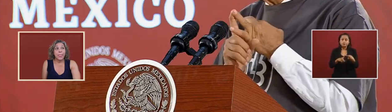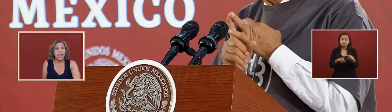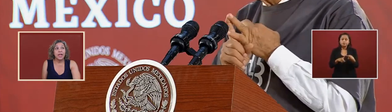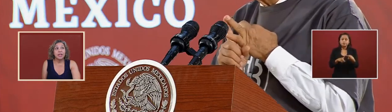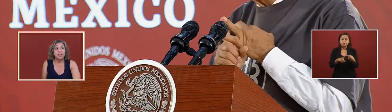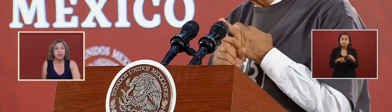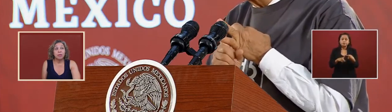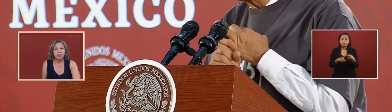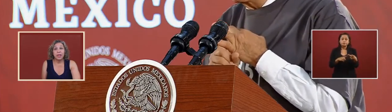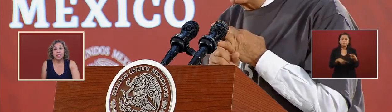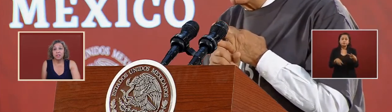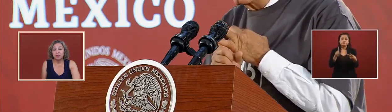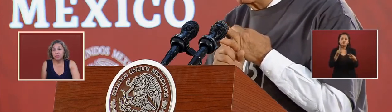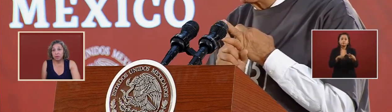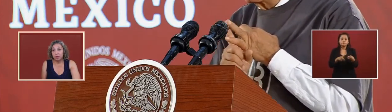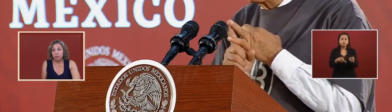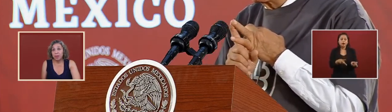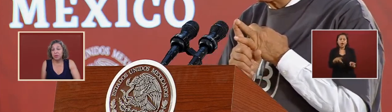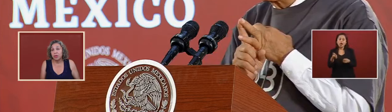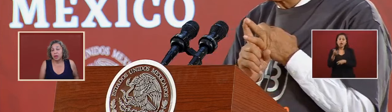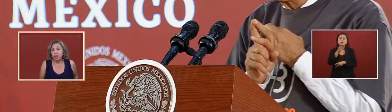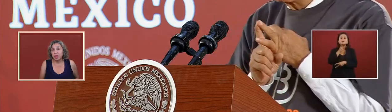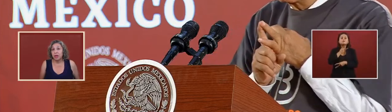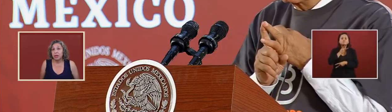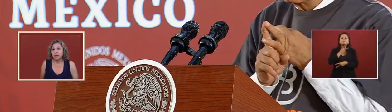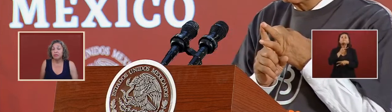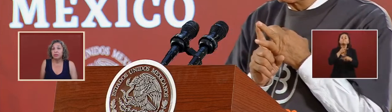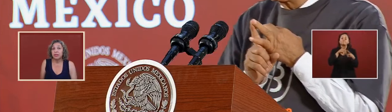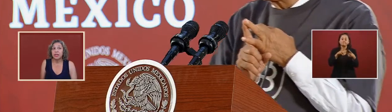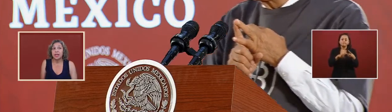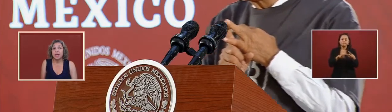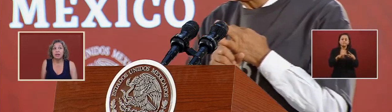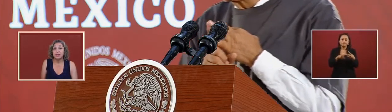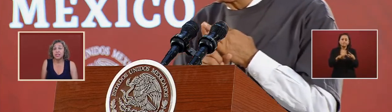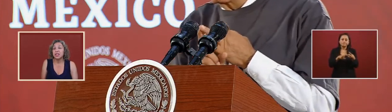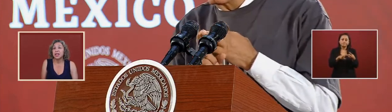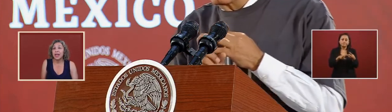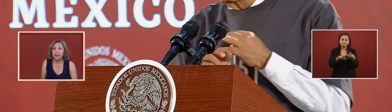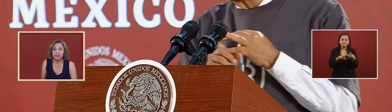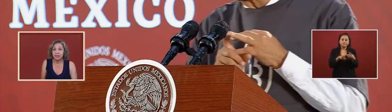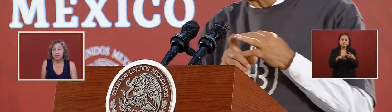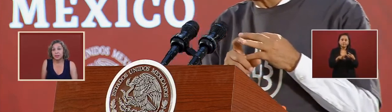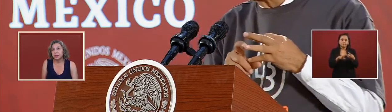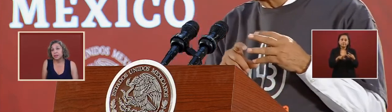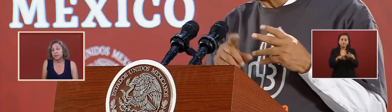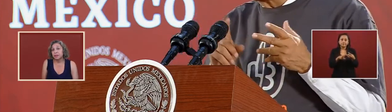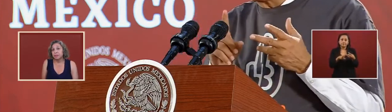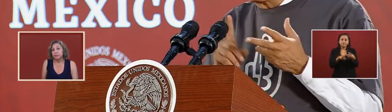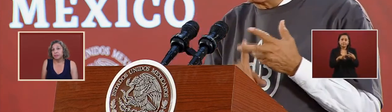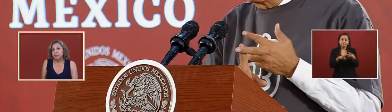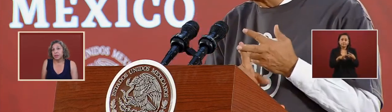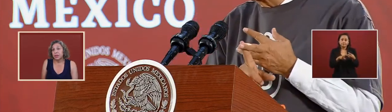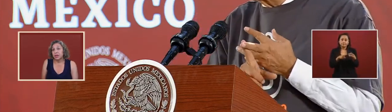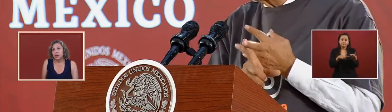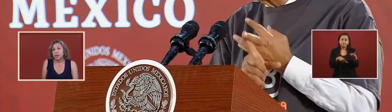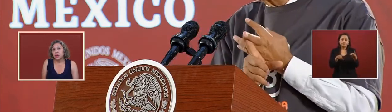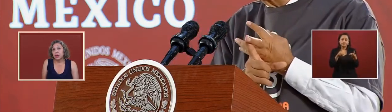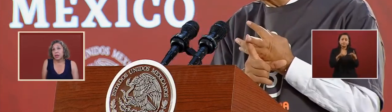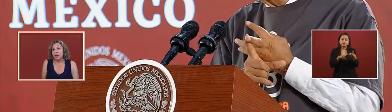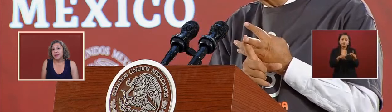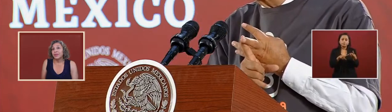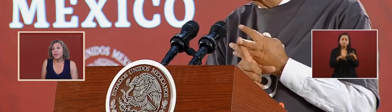and it applies for people involved in stealing gas it